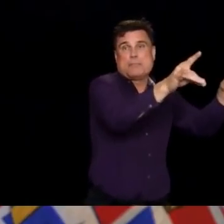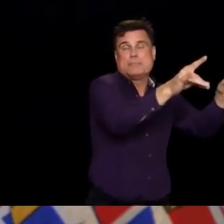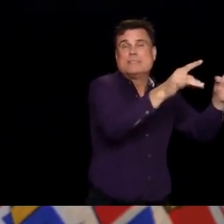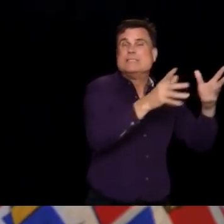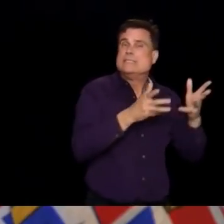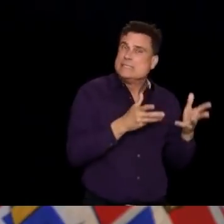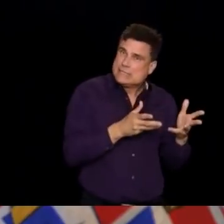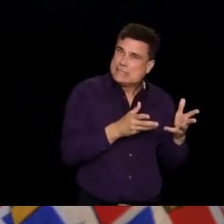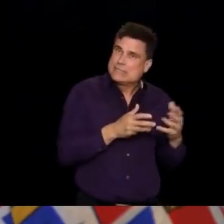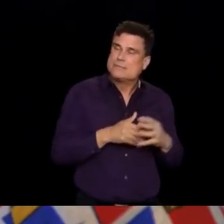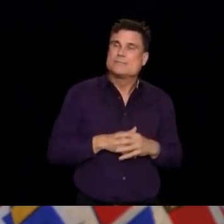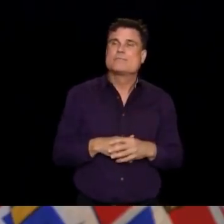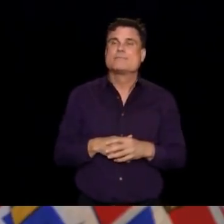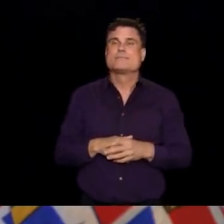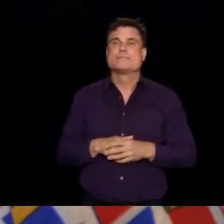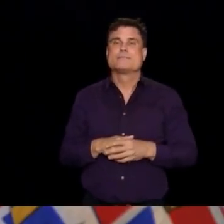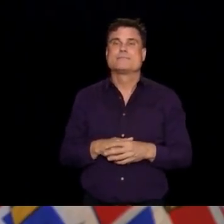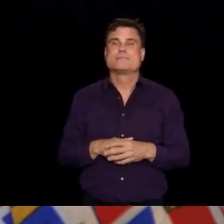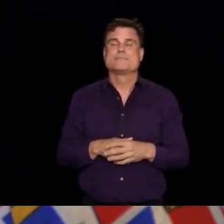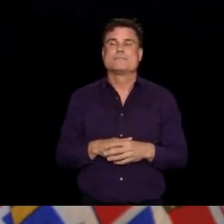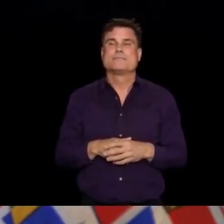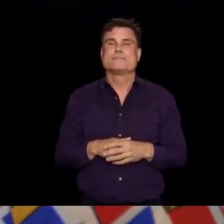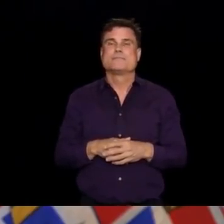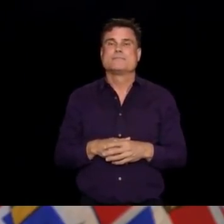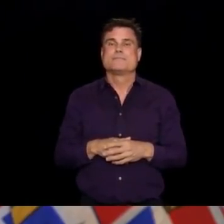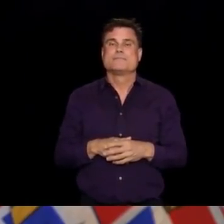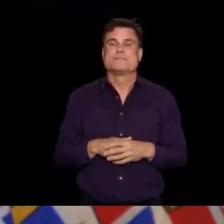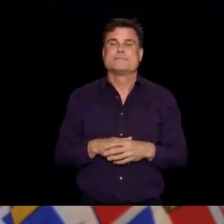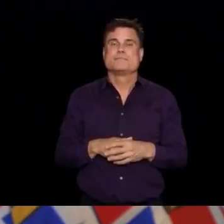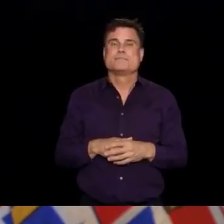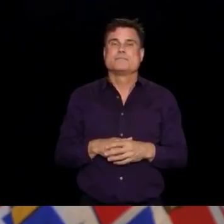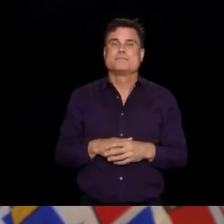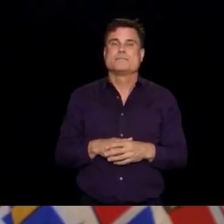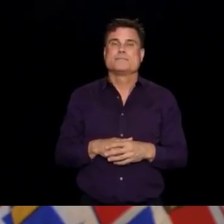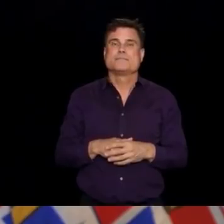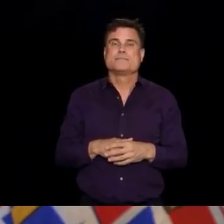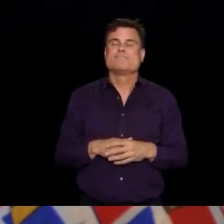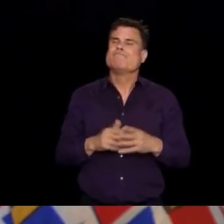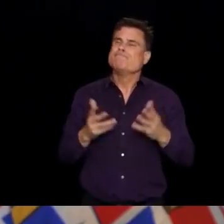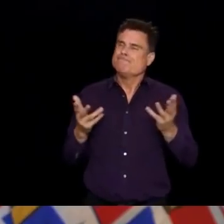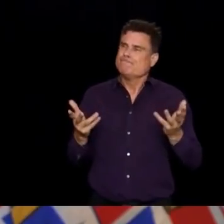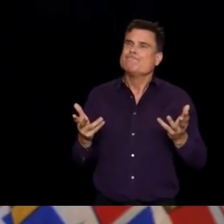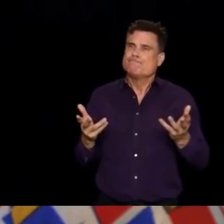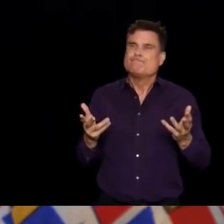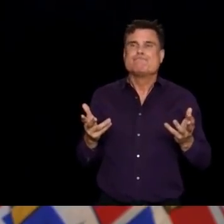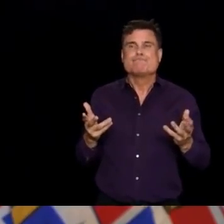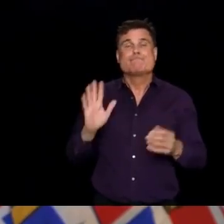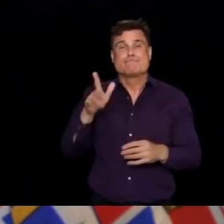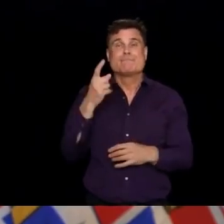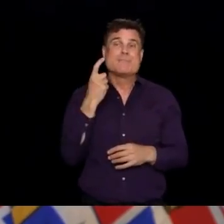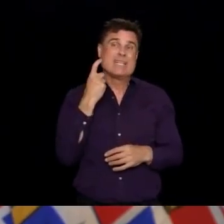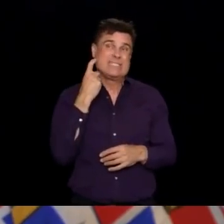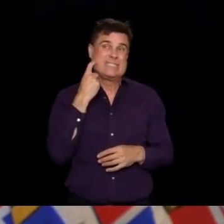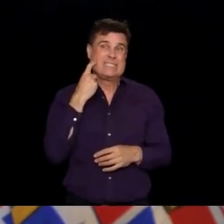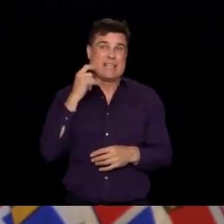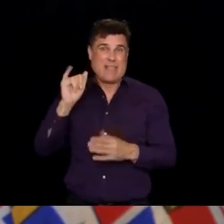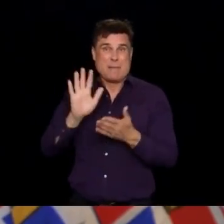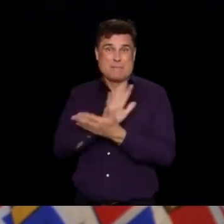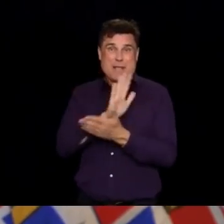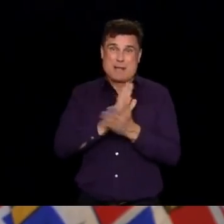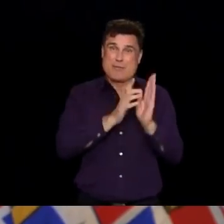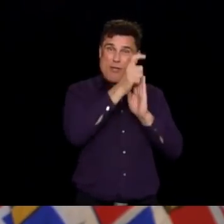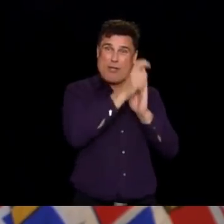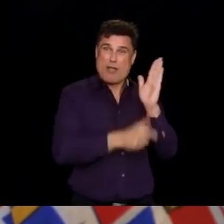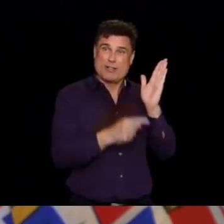not, I think this is something that we need to take into account, and look at our own situations,